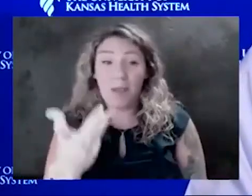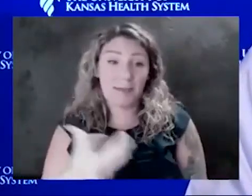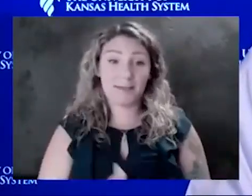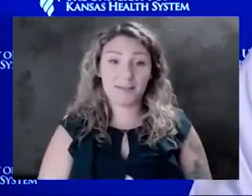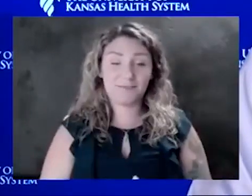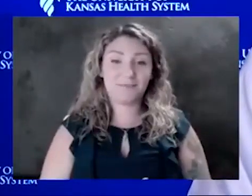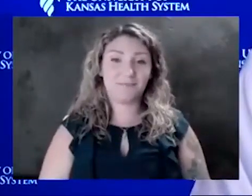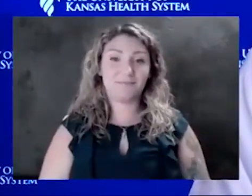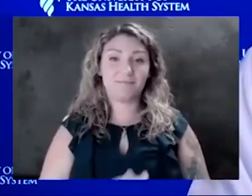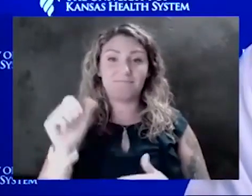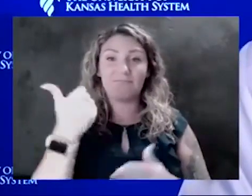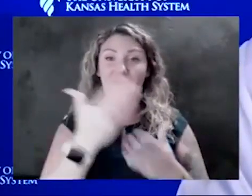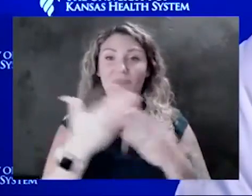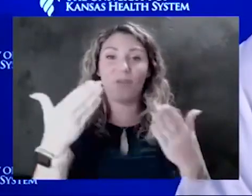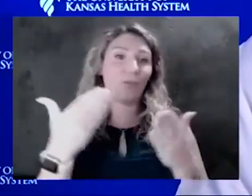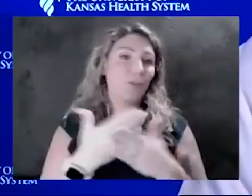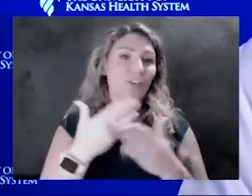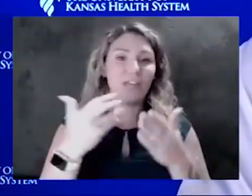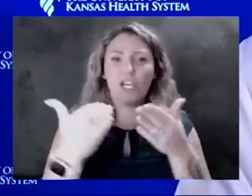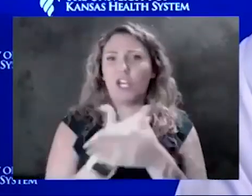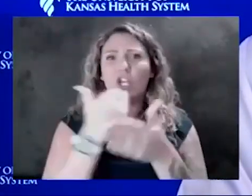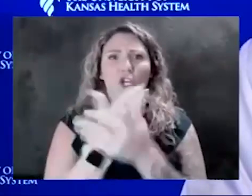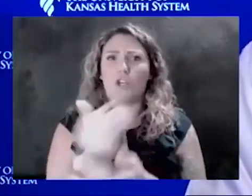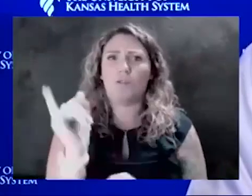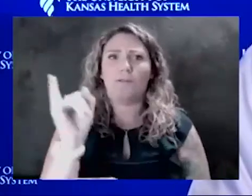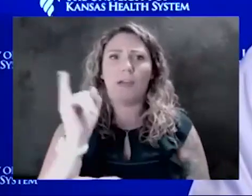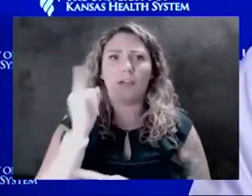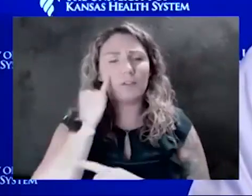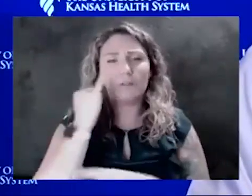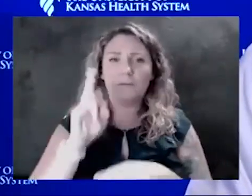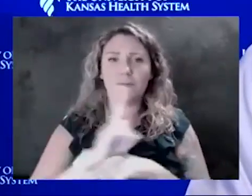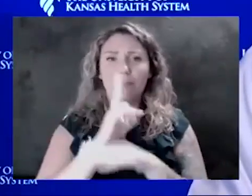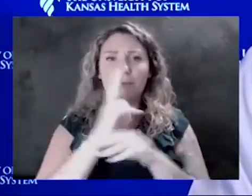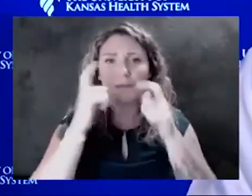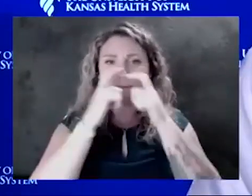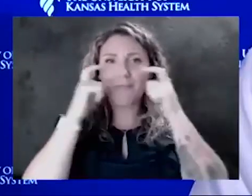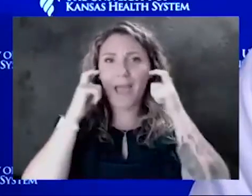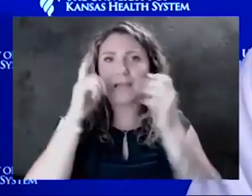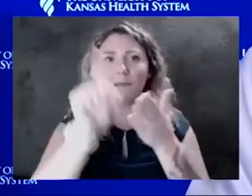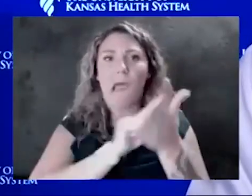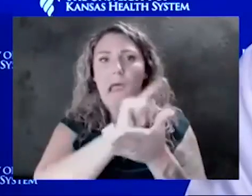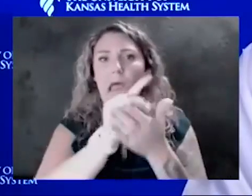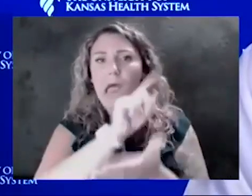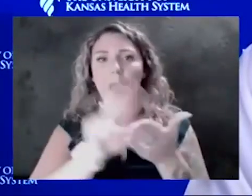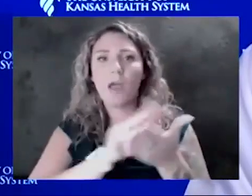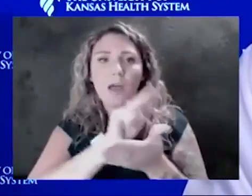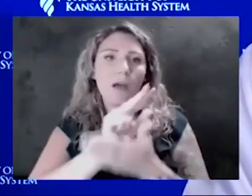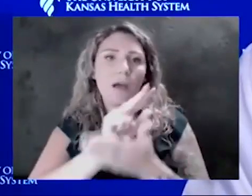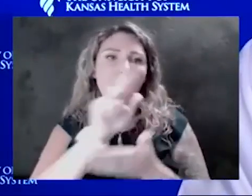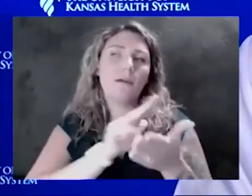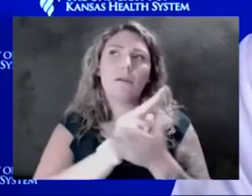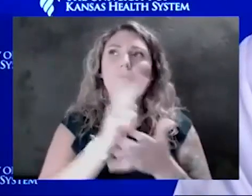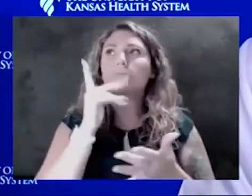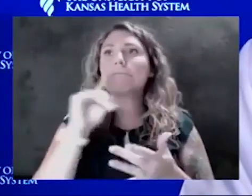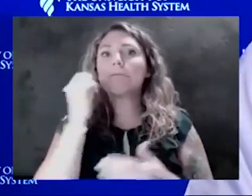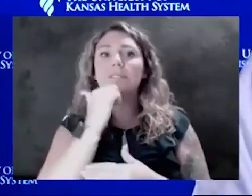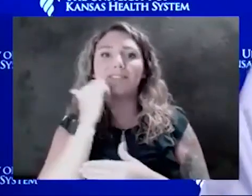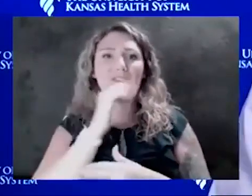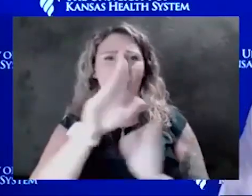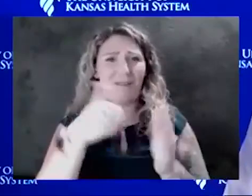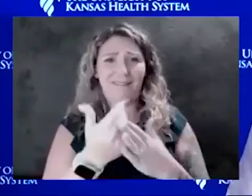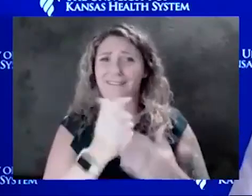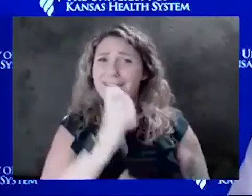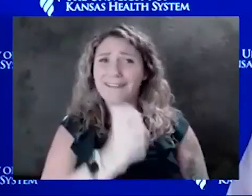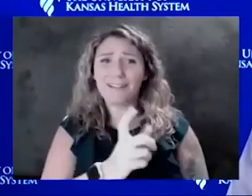will get new infections if you are wearing a mask for many hours a day. All these things, again, are wholly untrue. We have to understand,